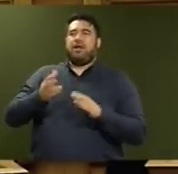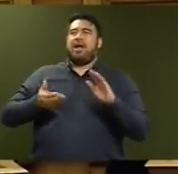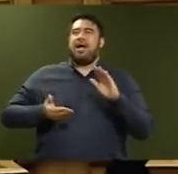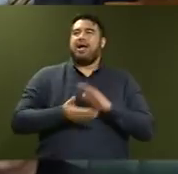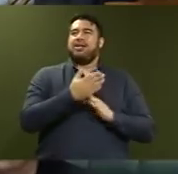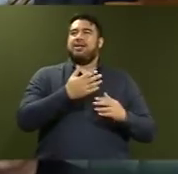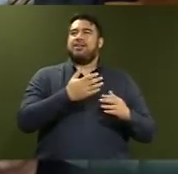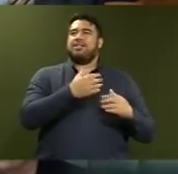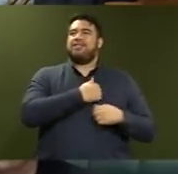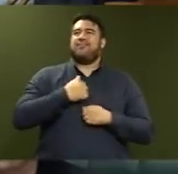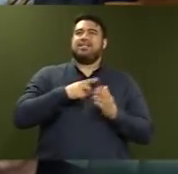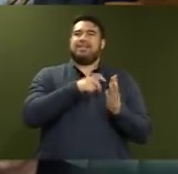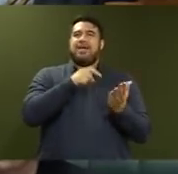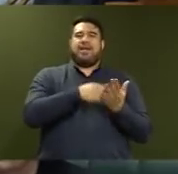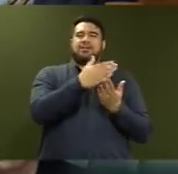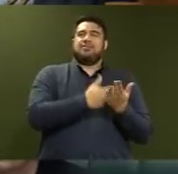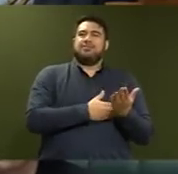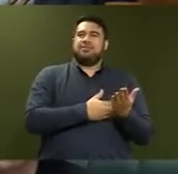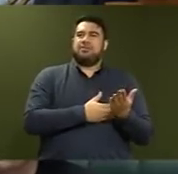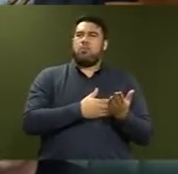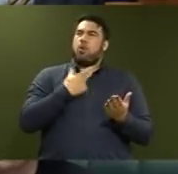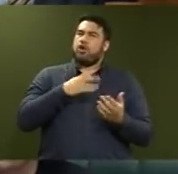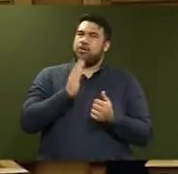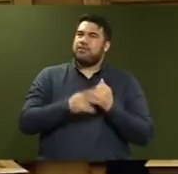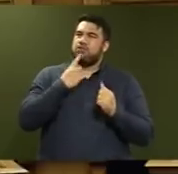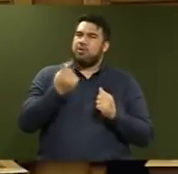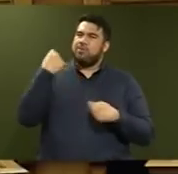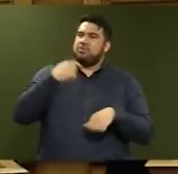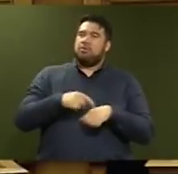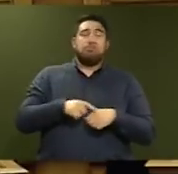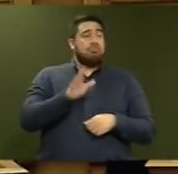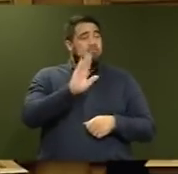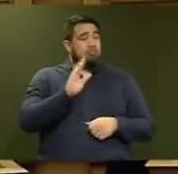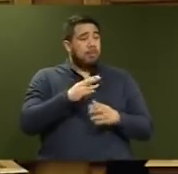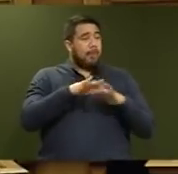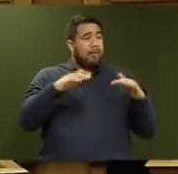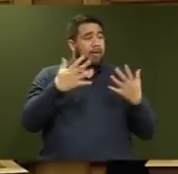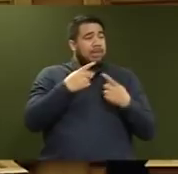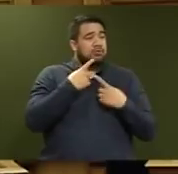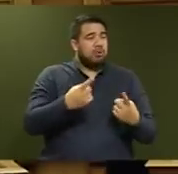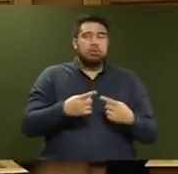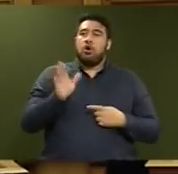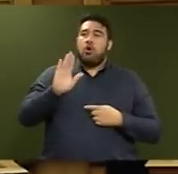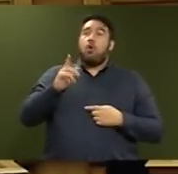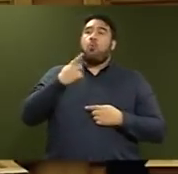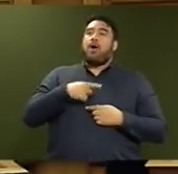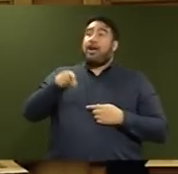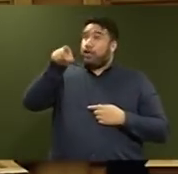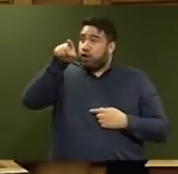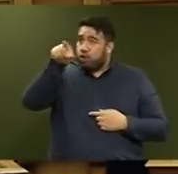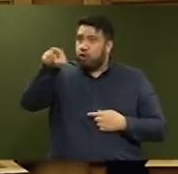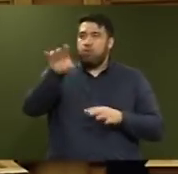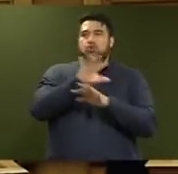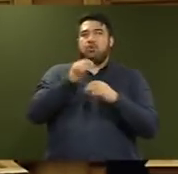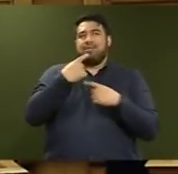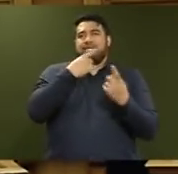Speaker, the public have been informed. Mr Speaker. My question was, why did he not inform